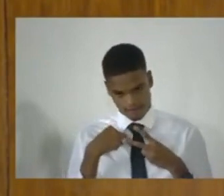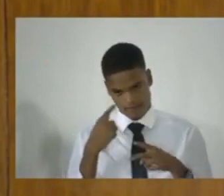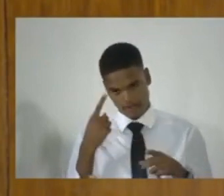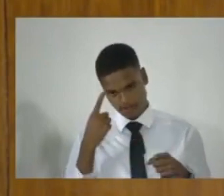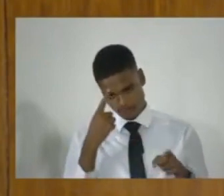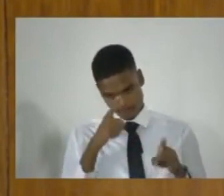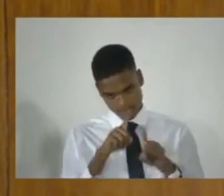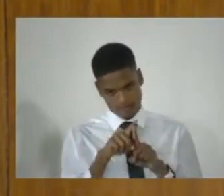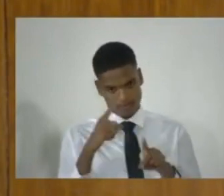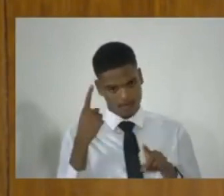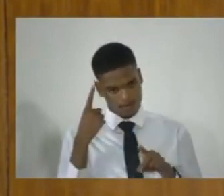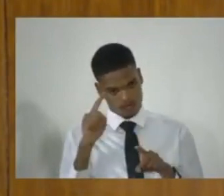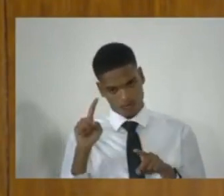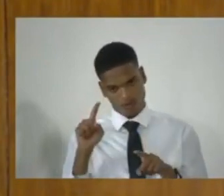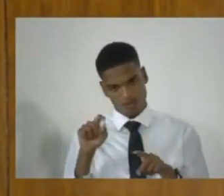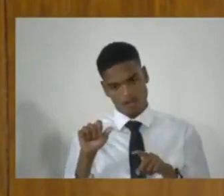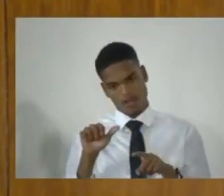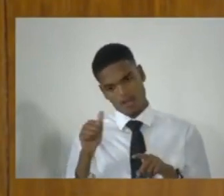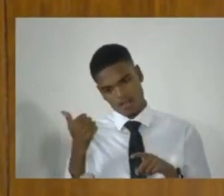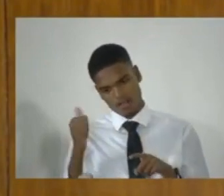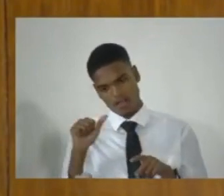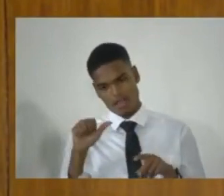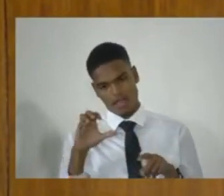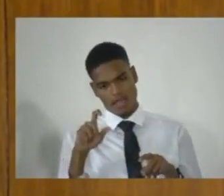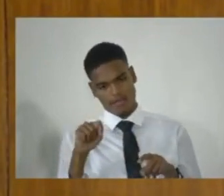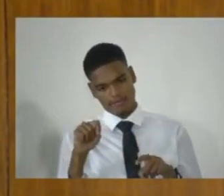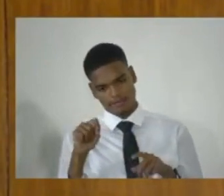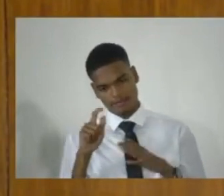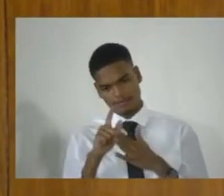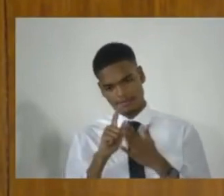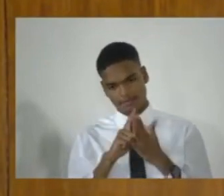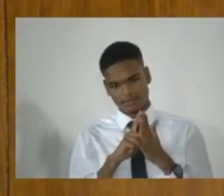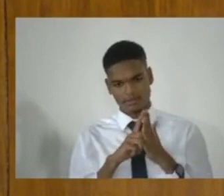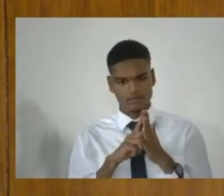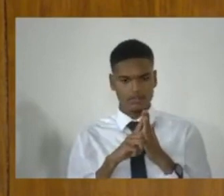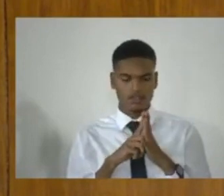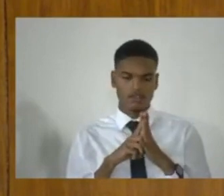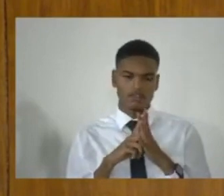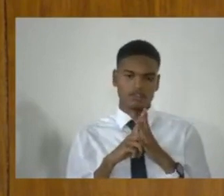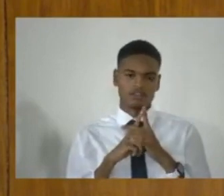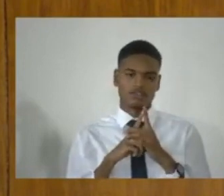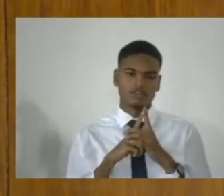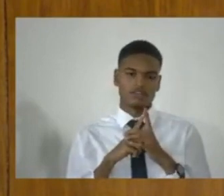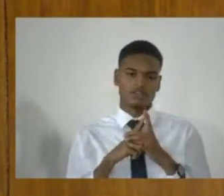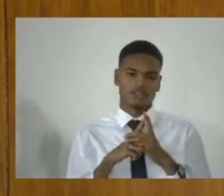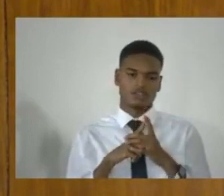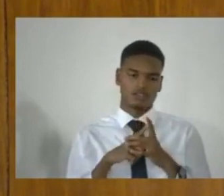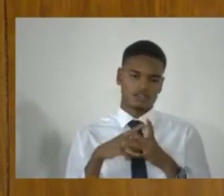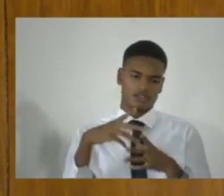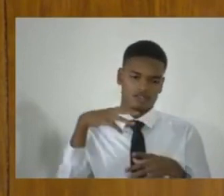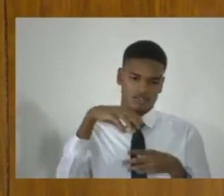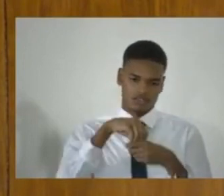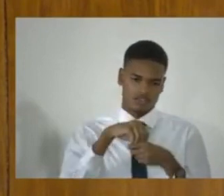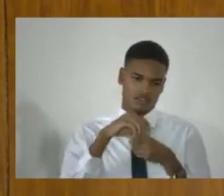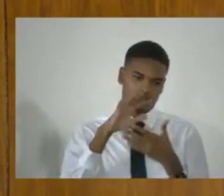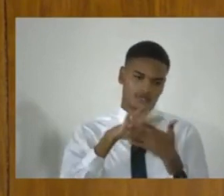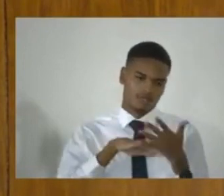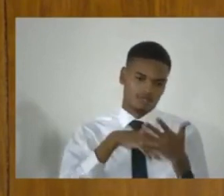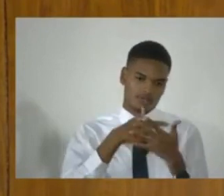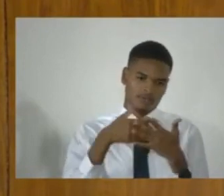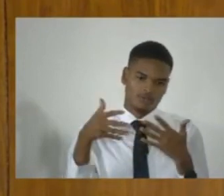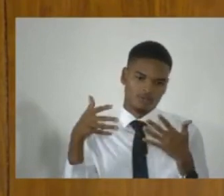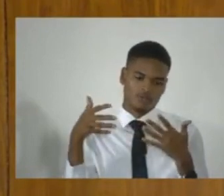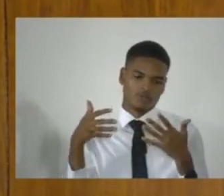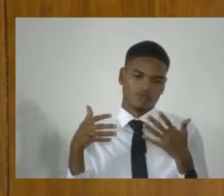which is in the schedule that deals with amendments to other